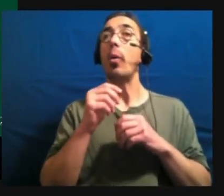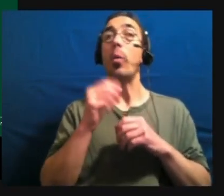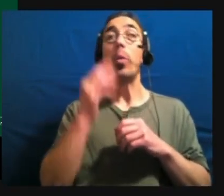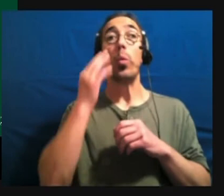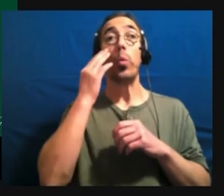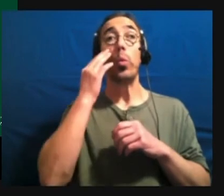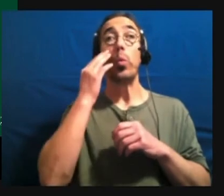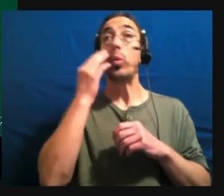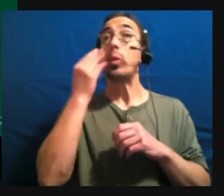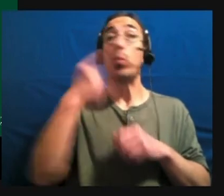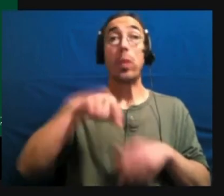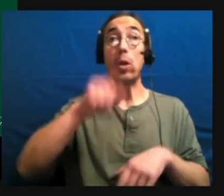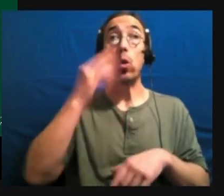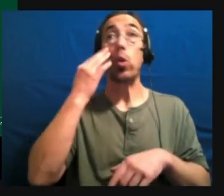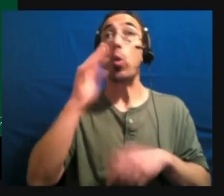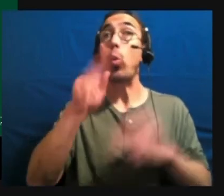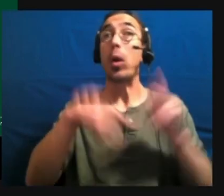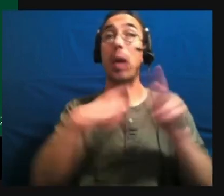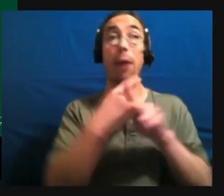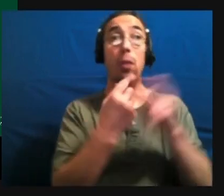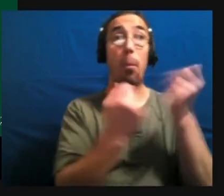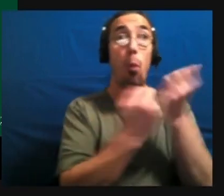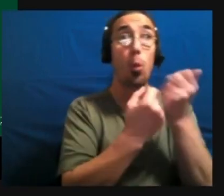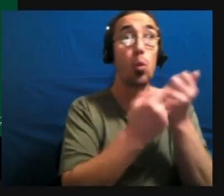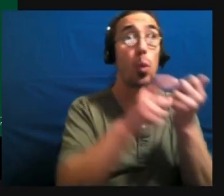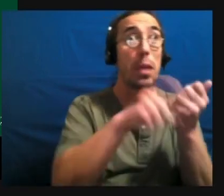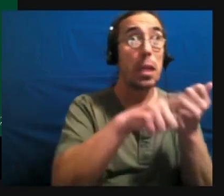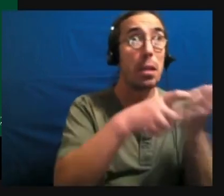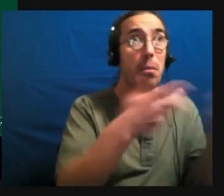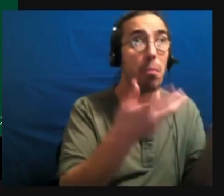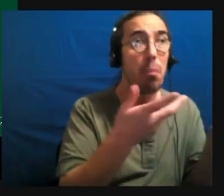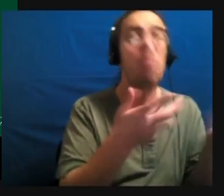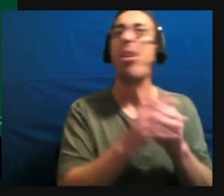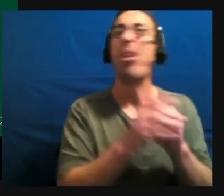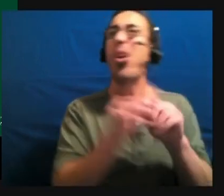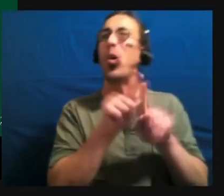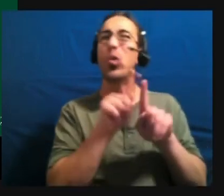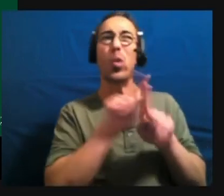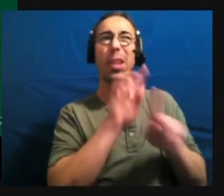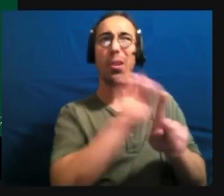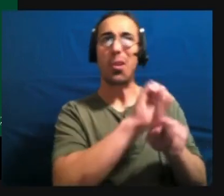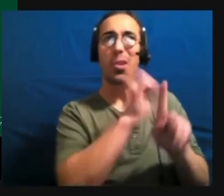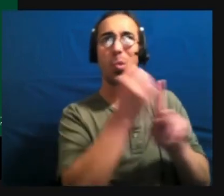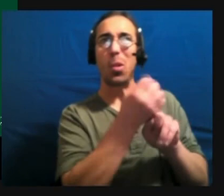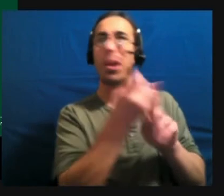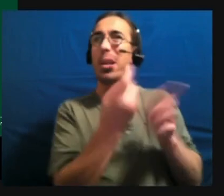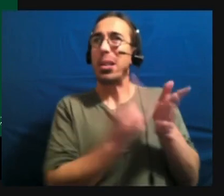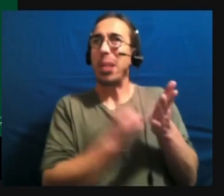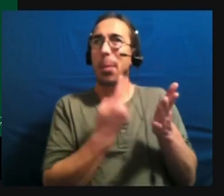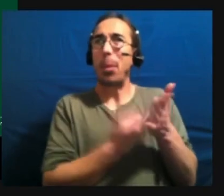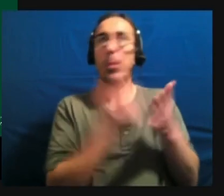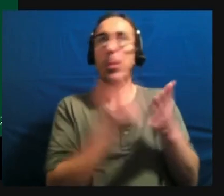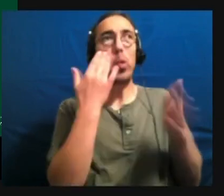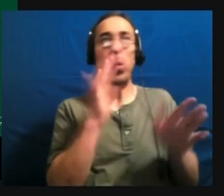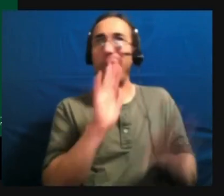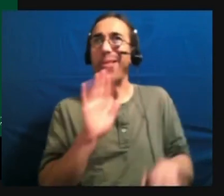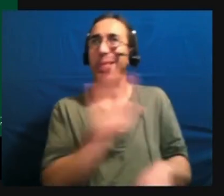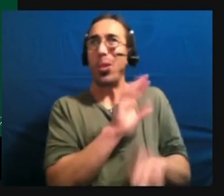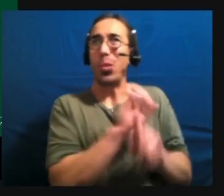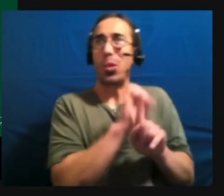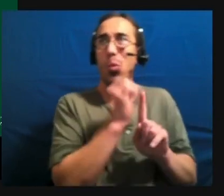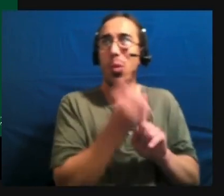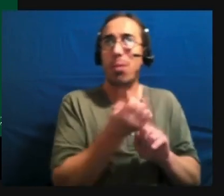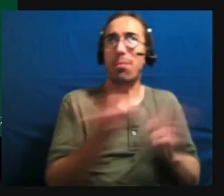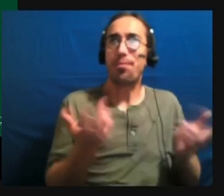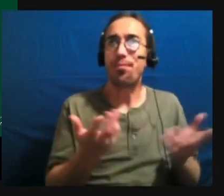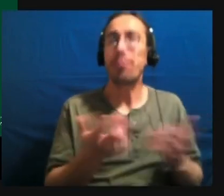has. And in what circumstances those person, that person needs those supports. Um, so it's, it's a